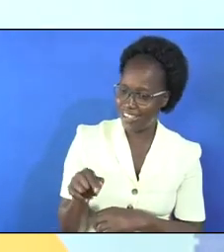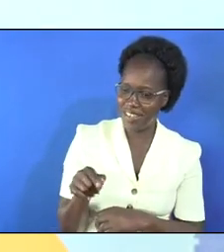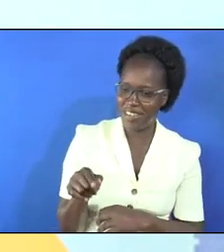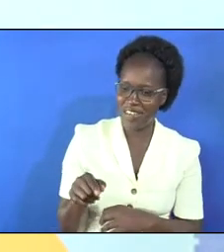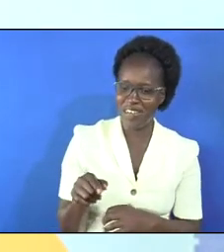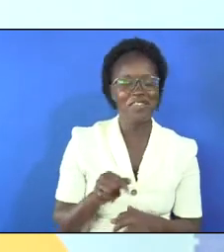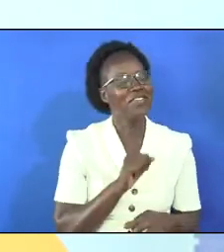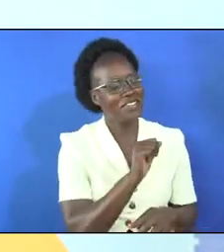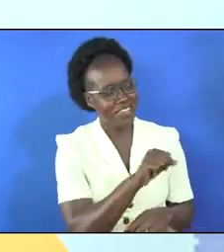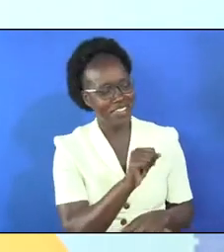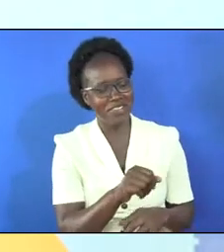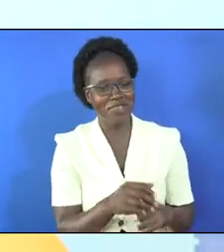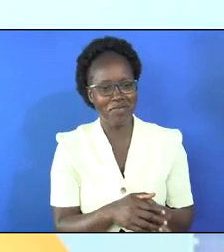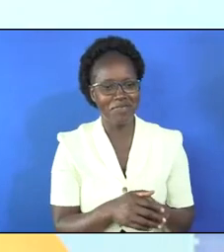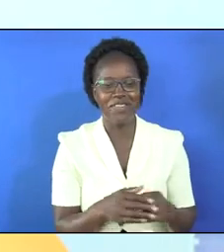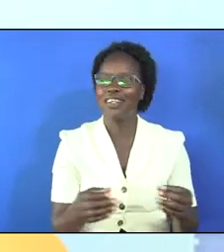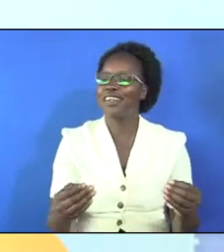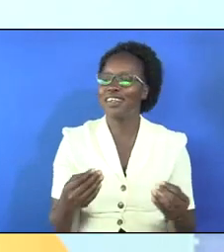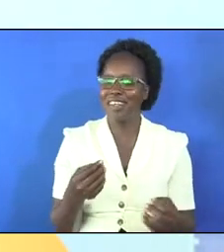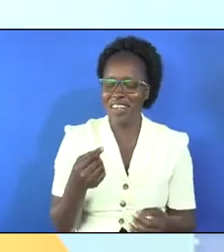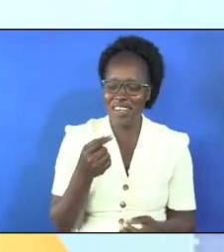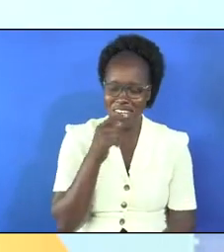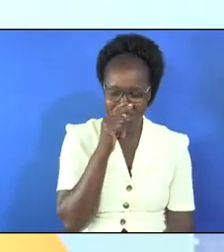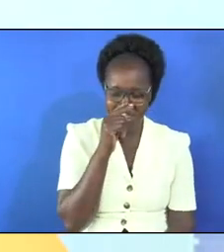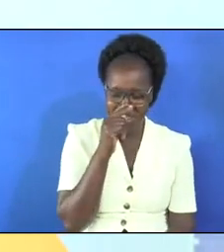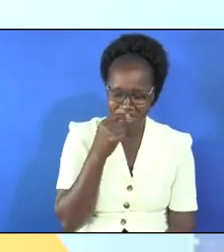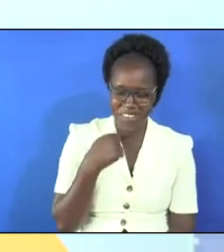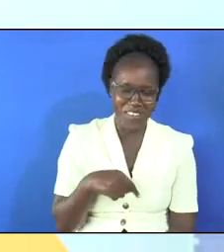that yes you told me give me my dress